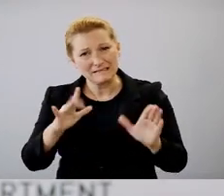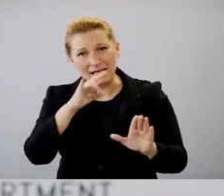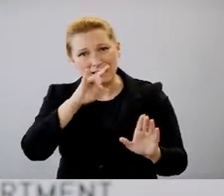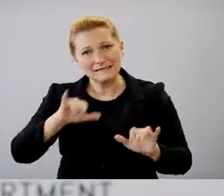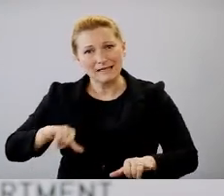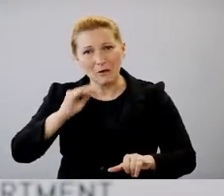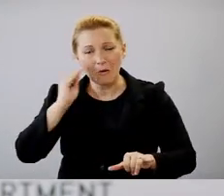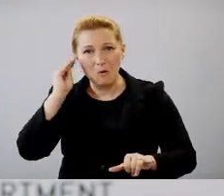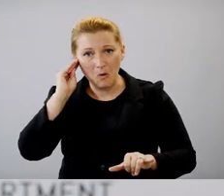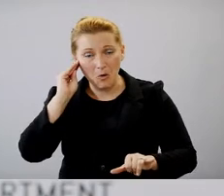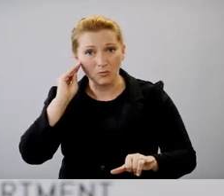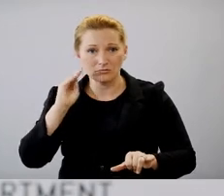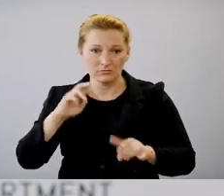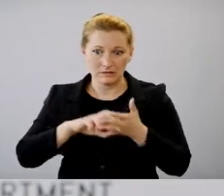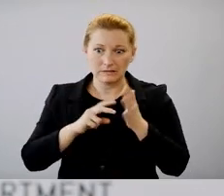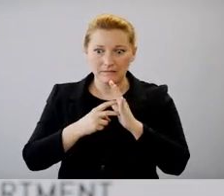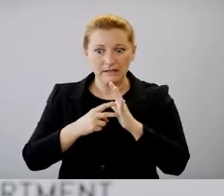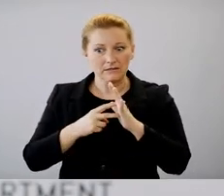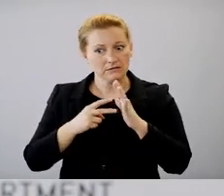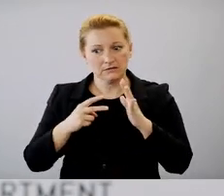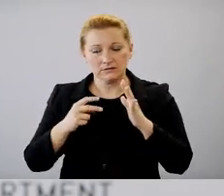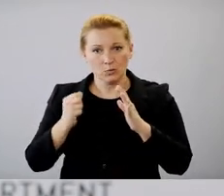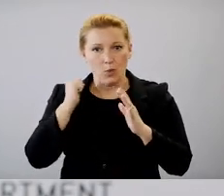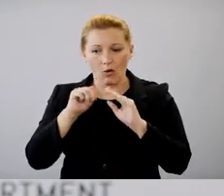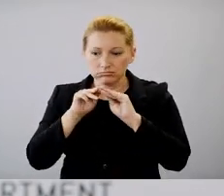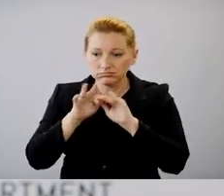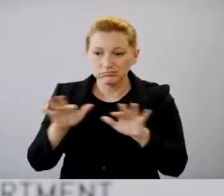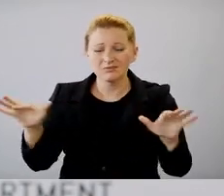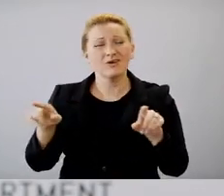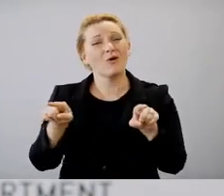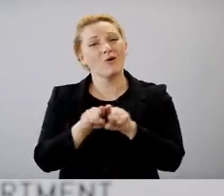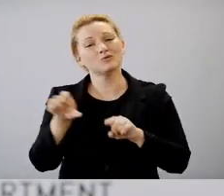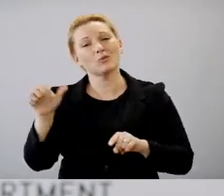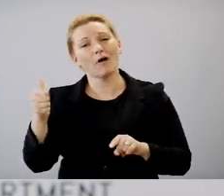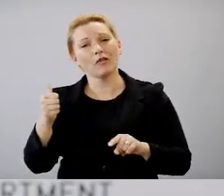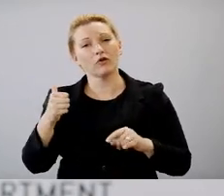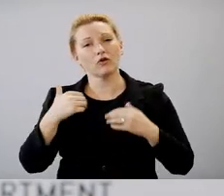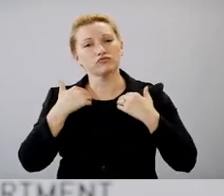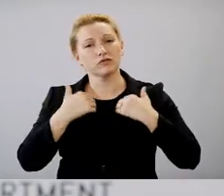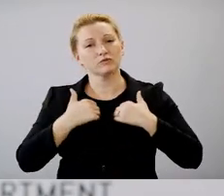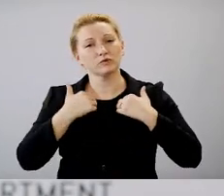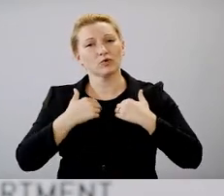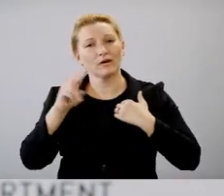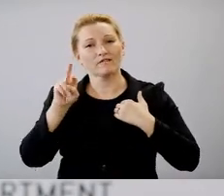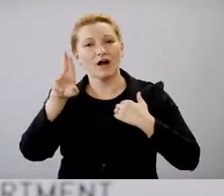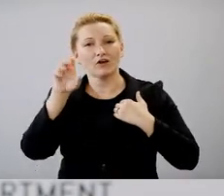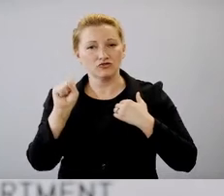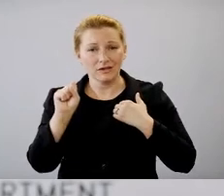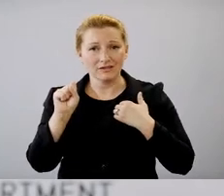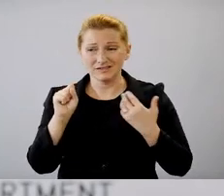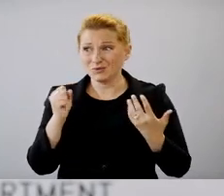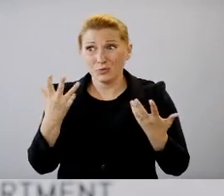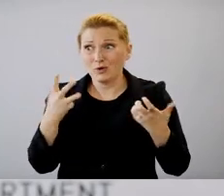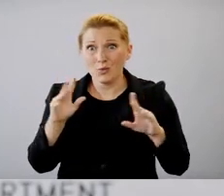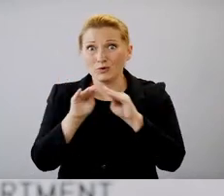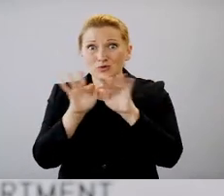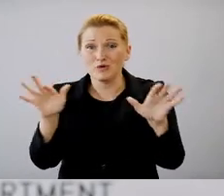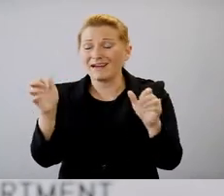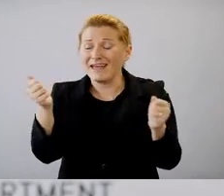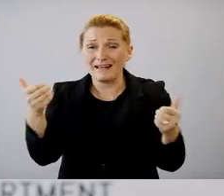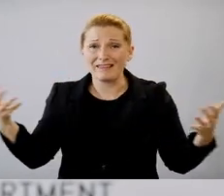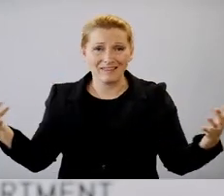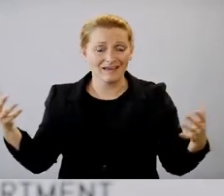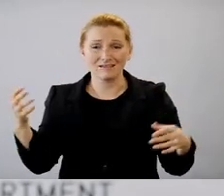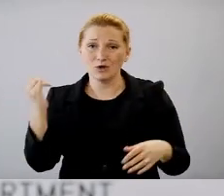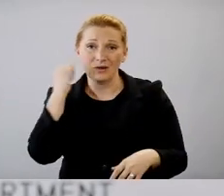um, COVID in the community, we're starting to see increased other respiratory viruses. So we just want to make sure we're not spreading anything at school. So